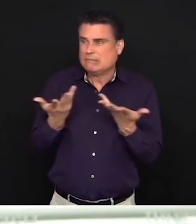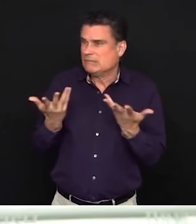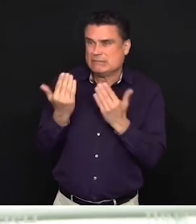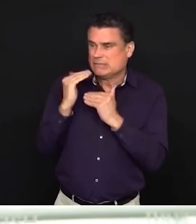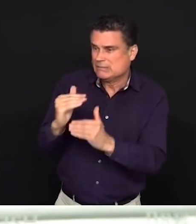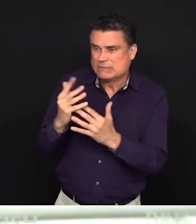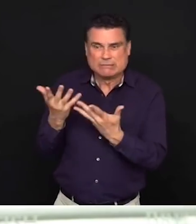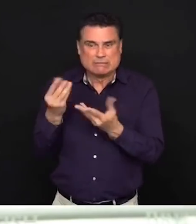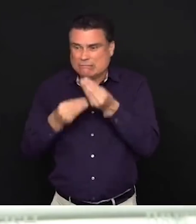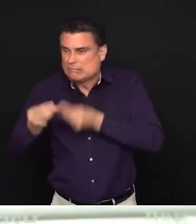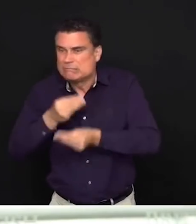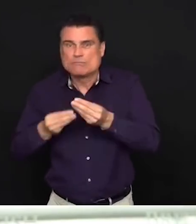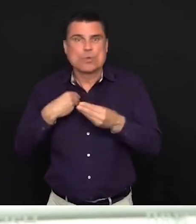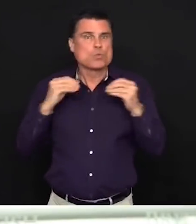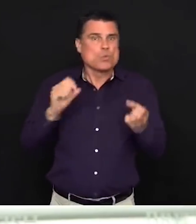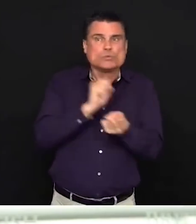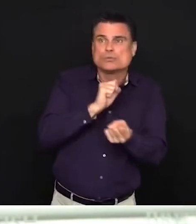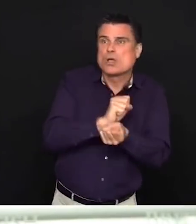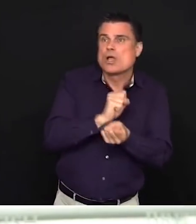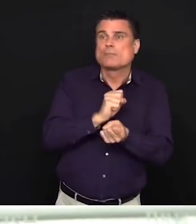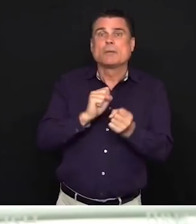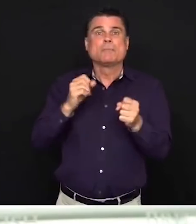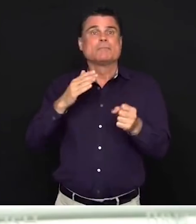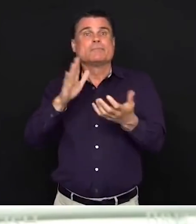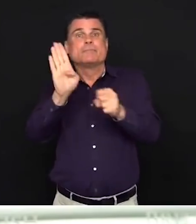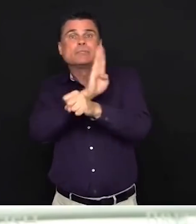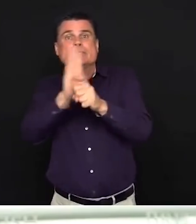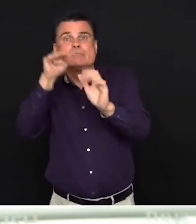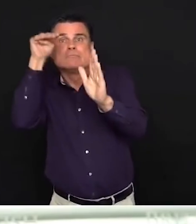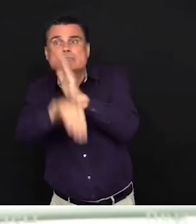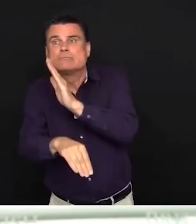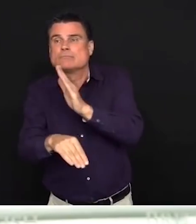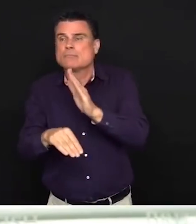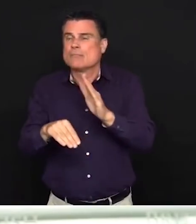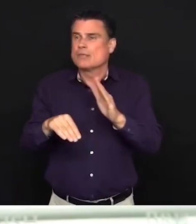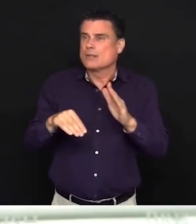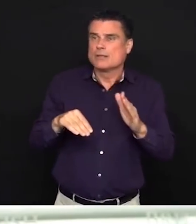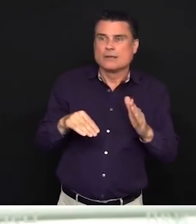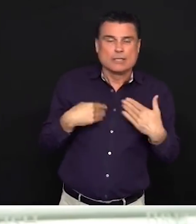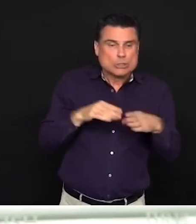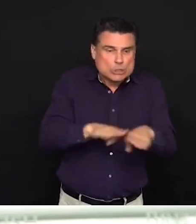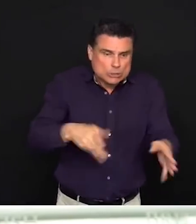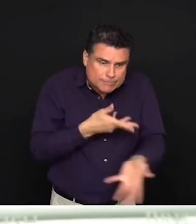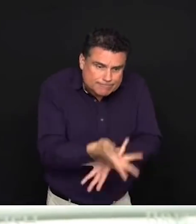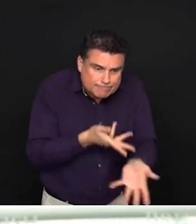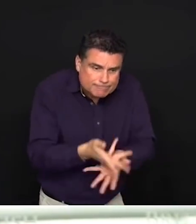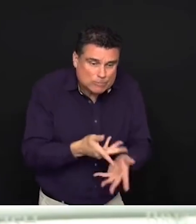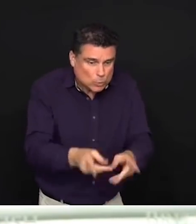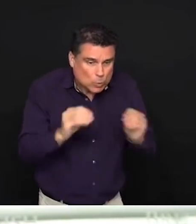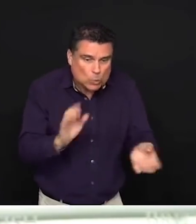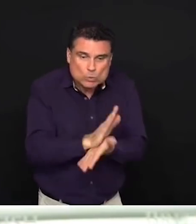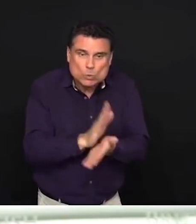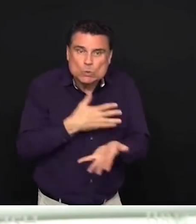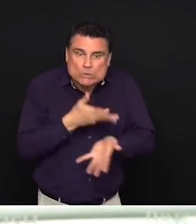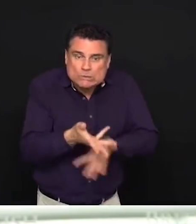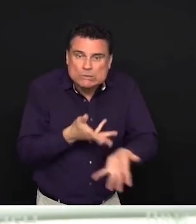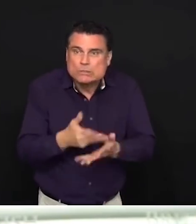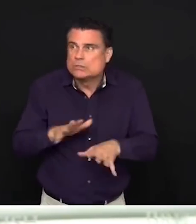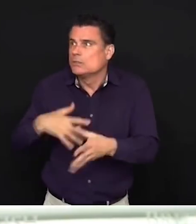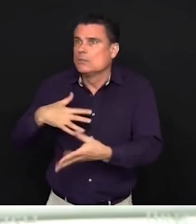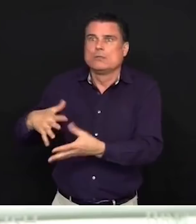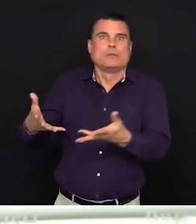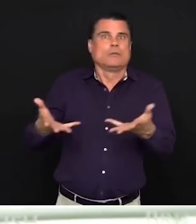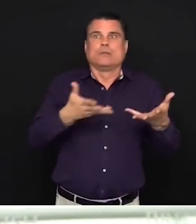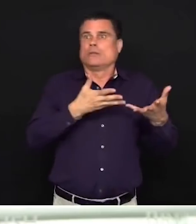-19. These are taking a tremendous toll on all of us. And we're seeing increased anxiety, increased depression,